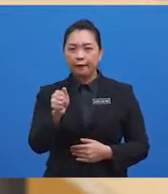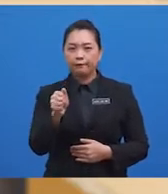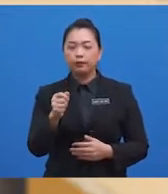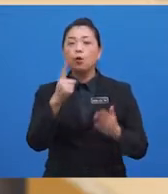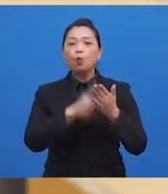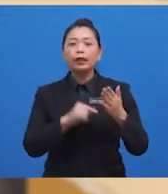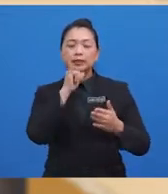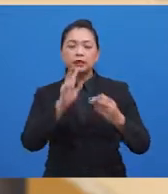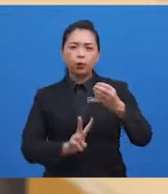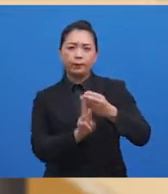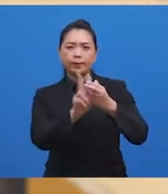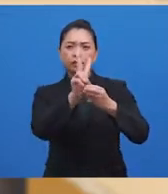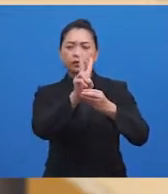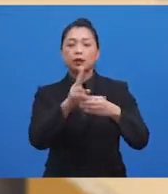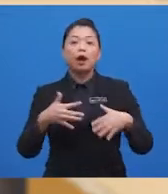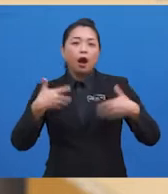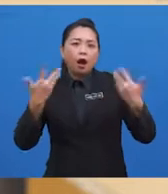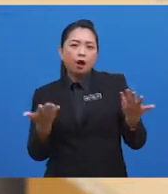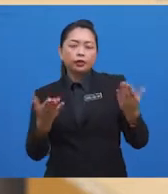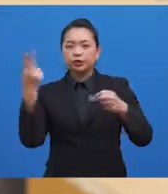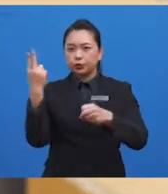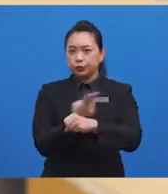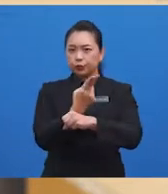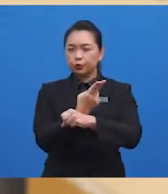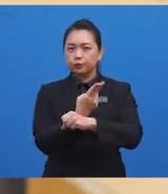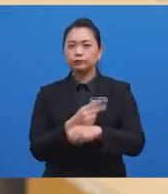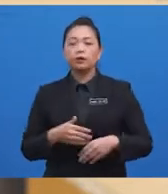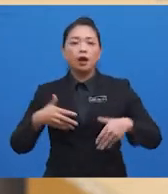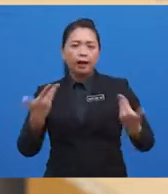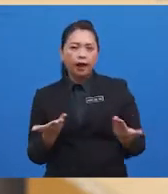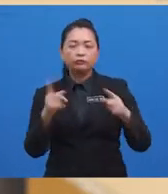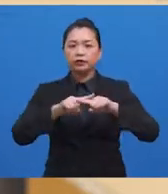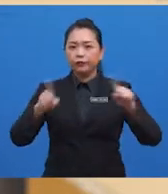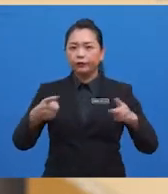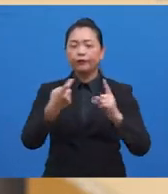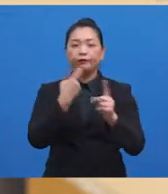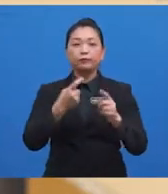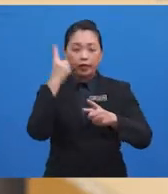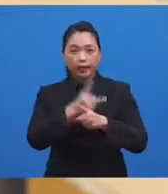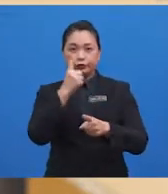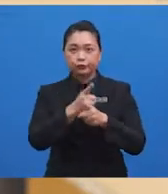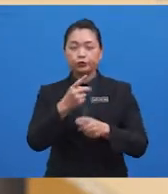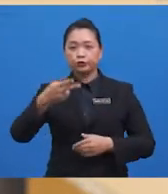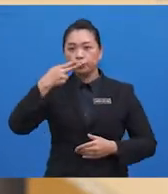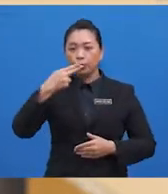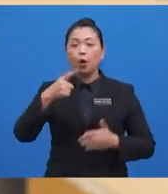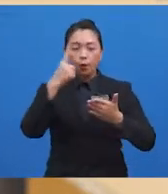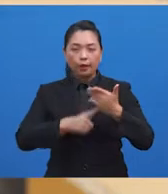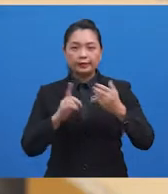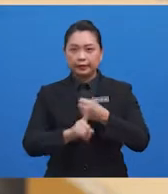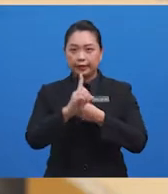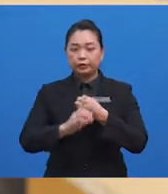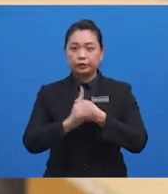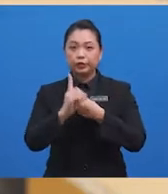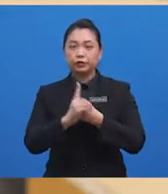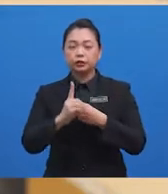what is vaping and how is it used? Now, how different is it from actual smoking? What are the dangers